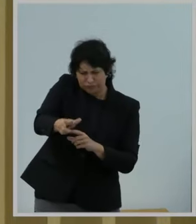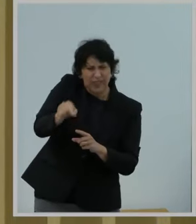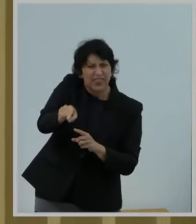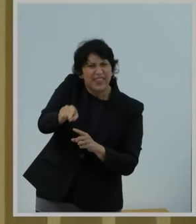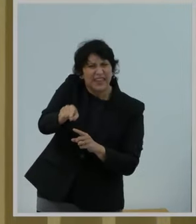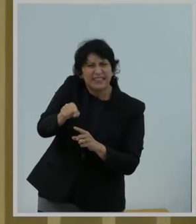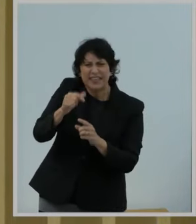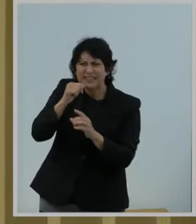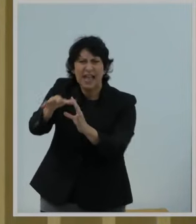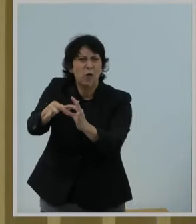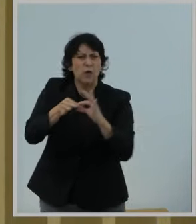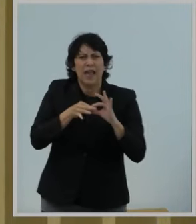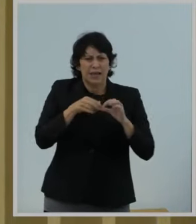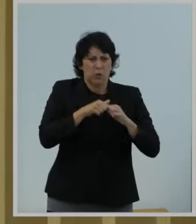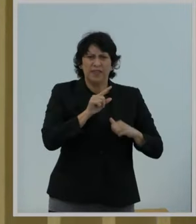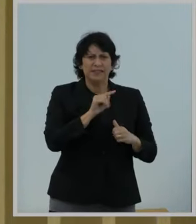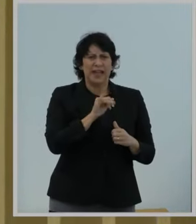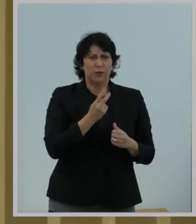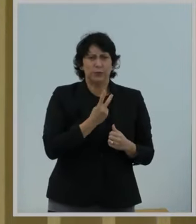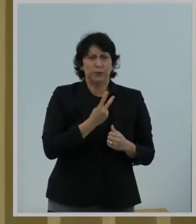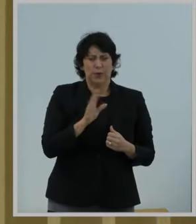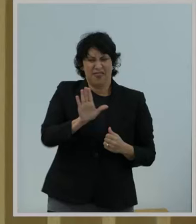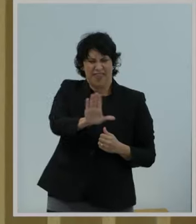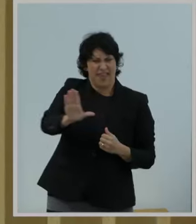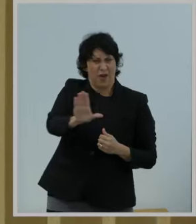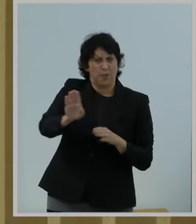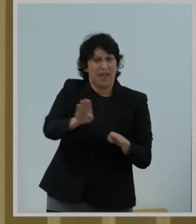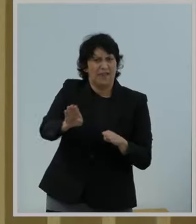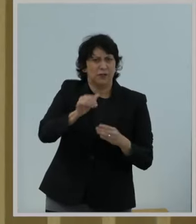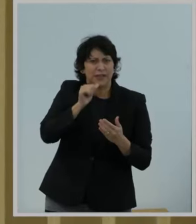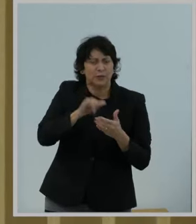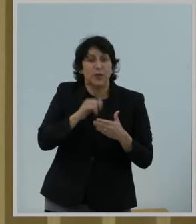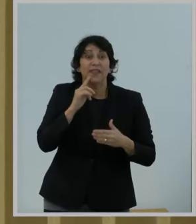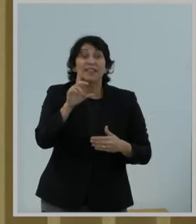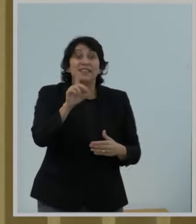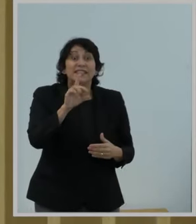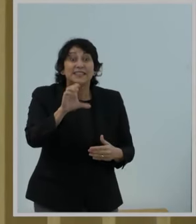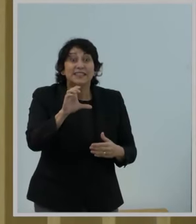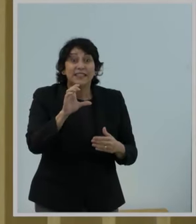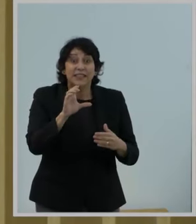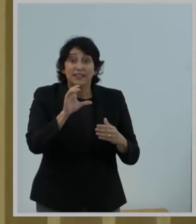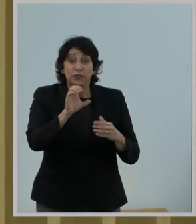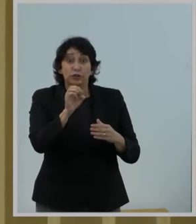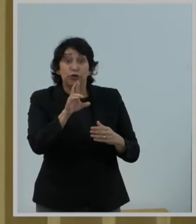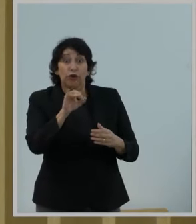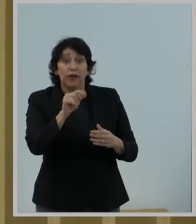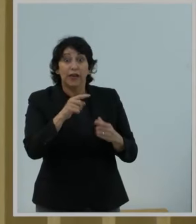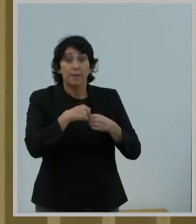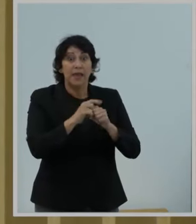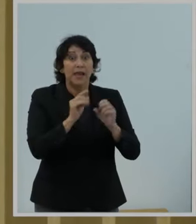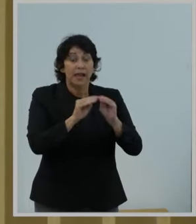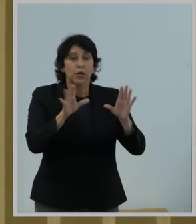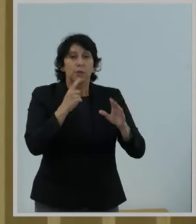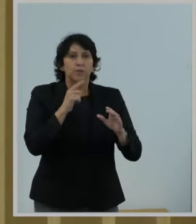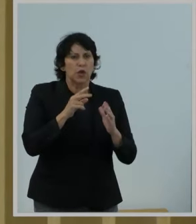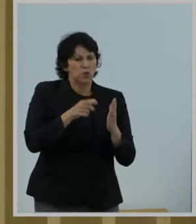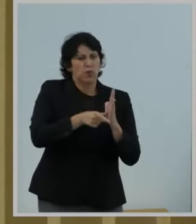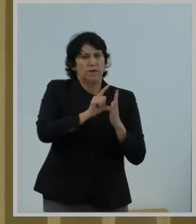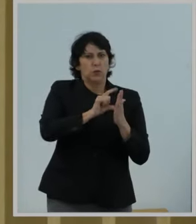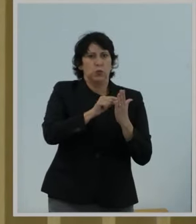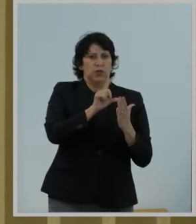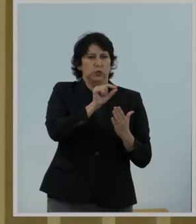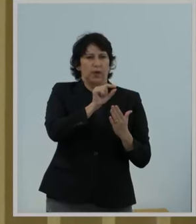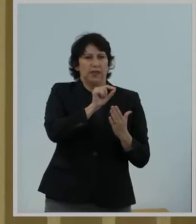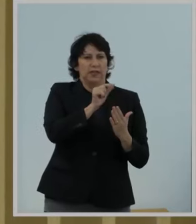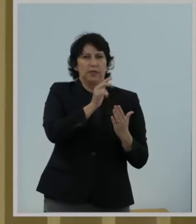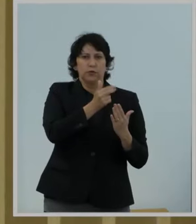nothing at all to do with Title II. The D.C. Circuit actually made this clear when it reviewed the FCC's 2015 Title II